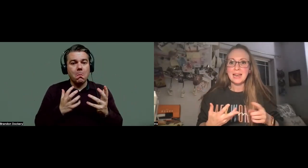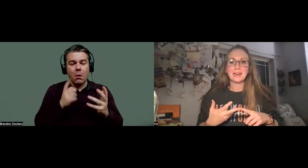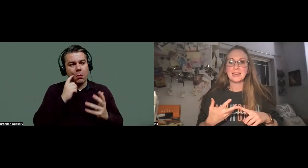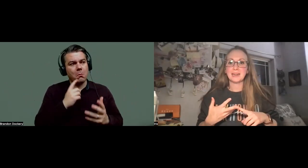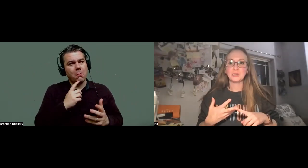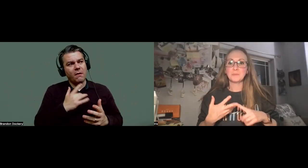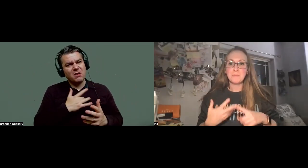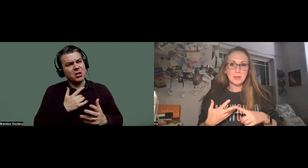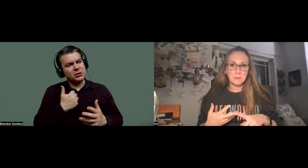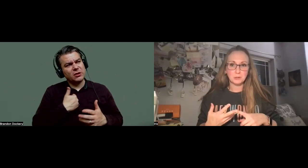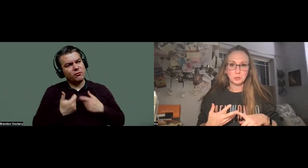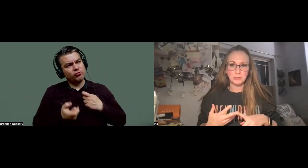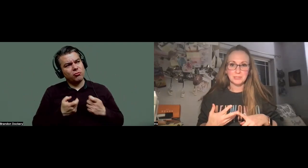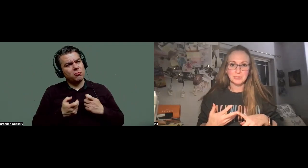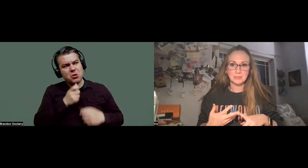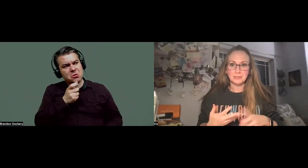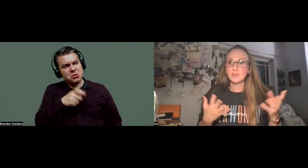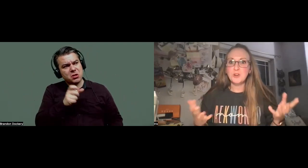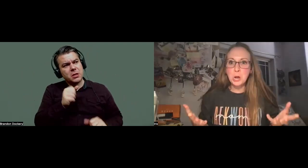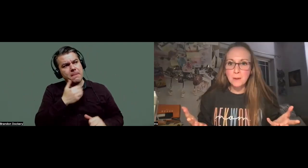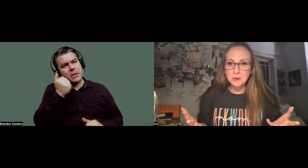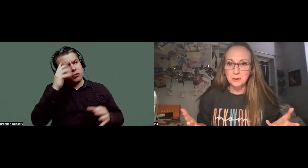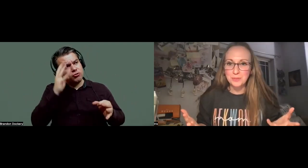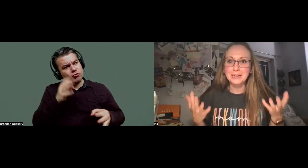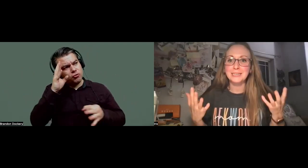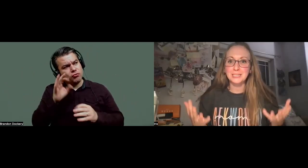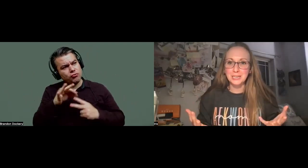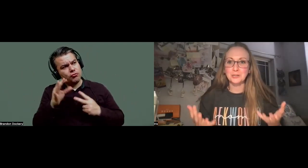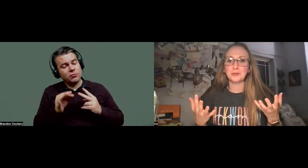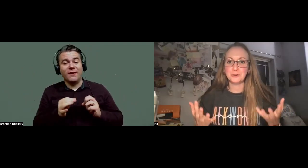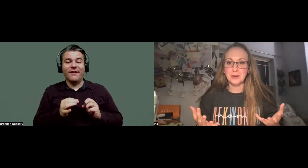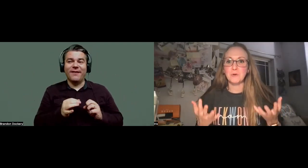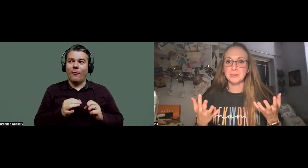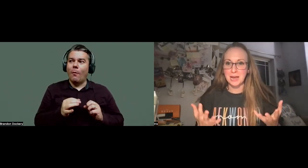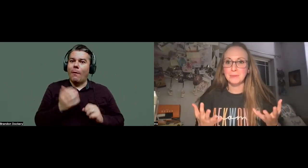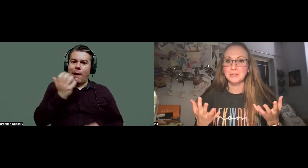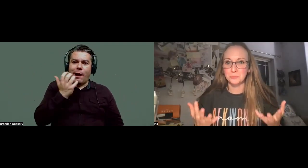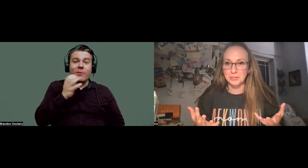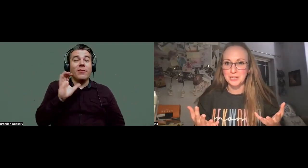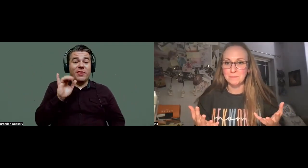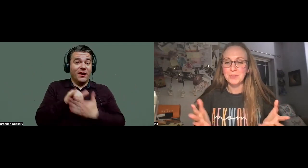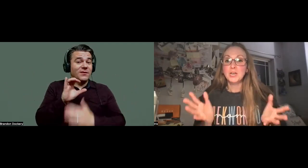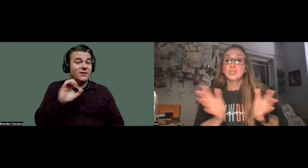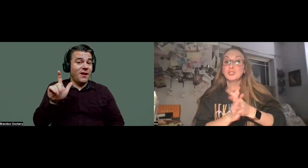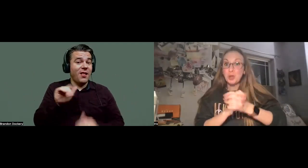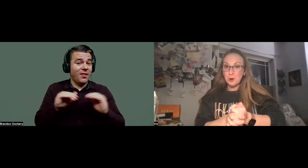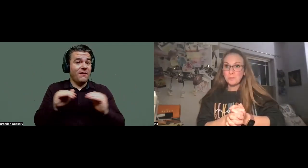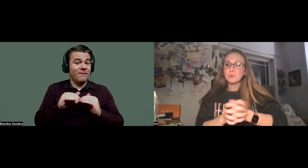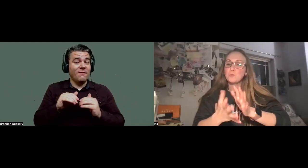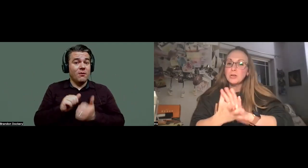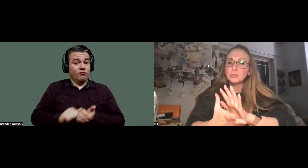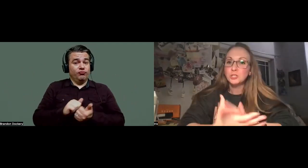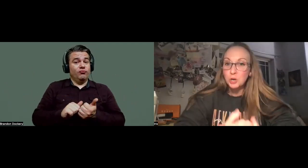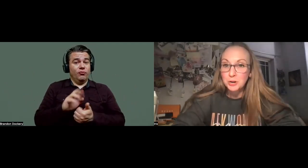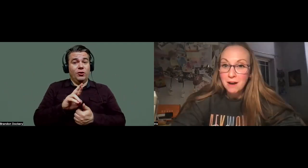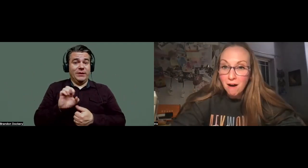that. And I can actually make better choices. That's phenomenal. That is a cellular level metabolism reset. So